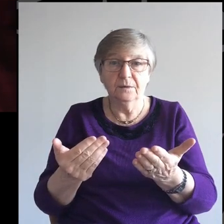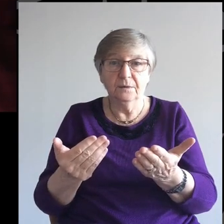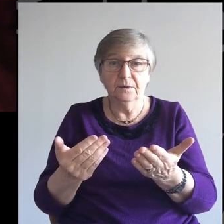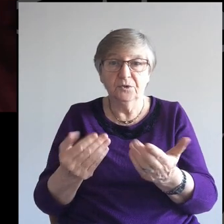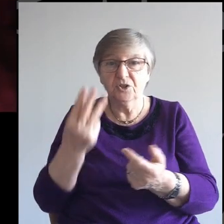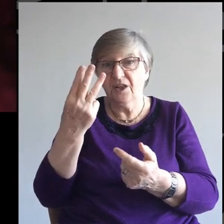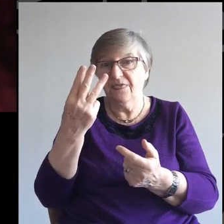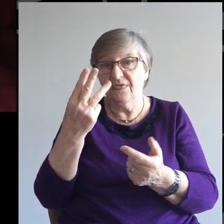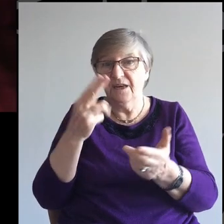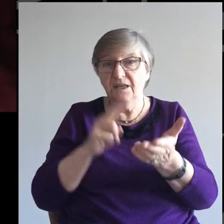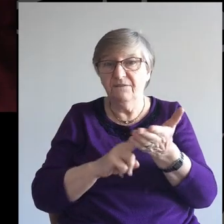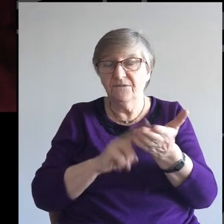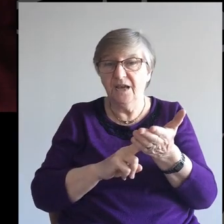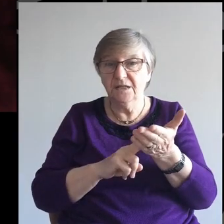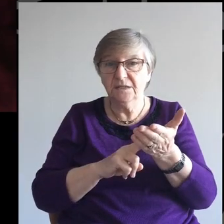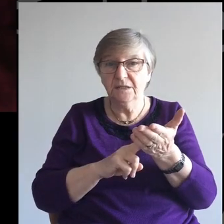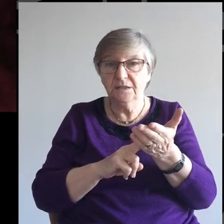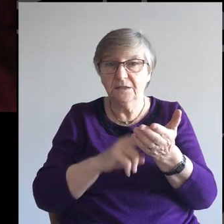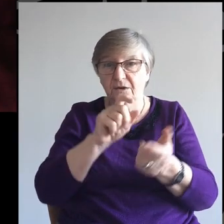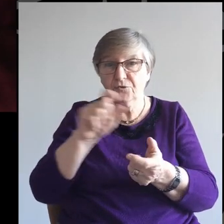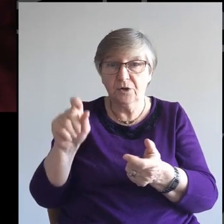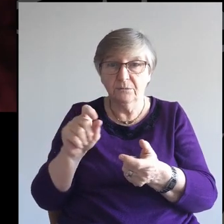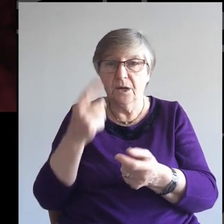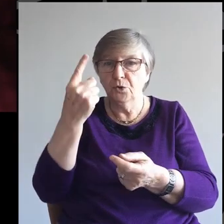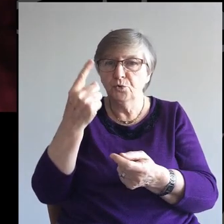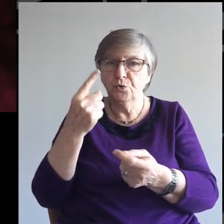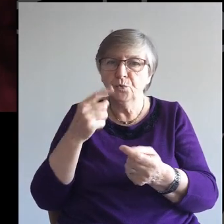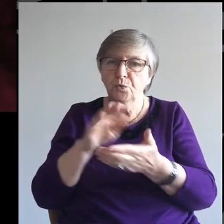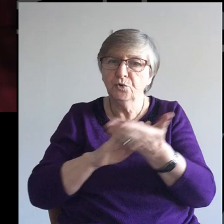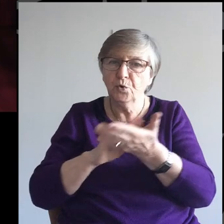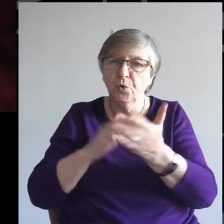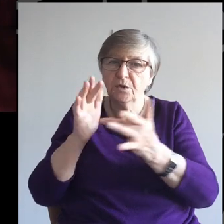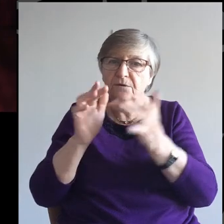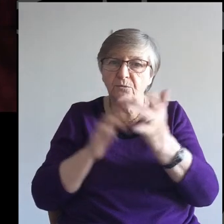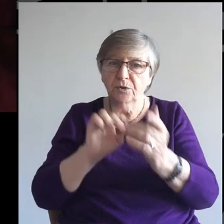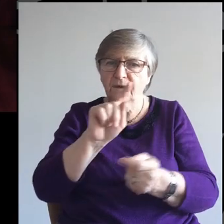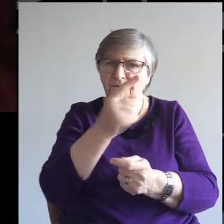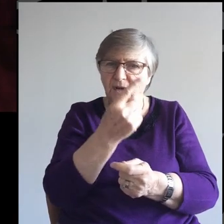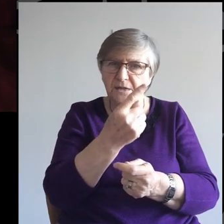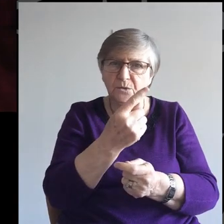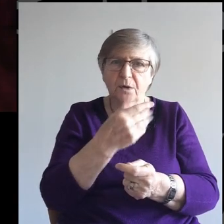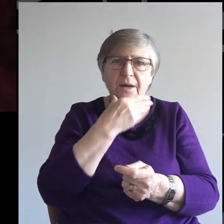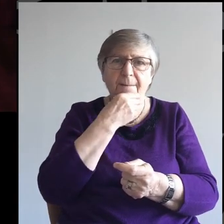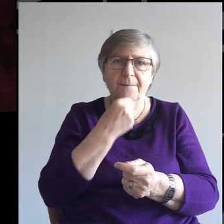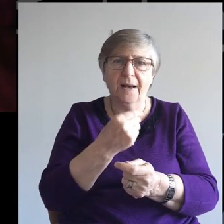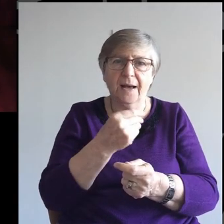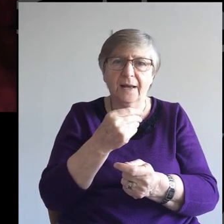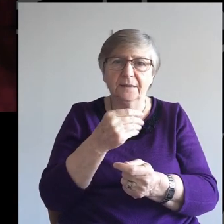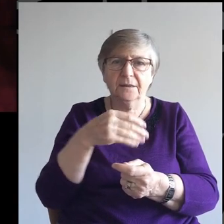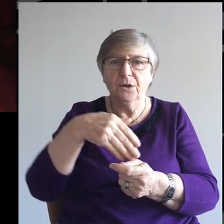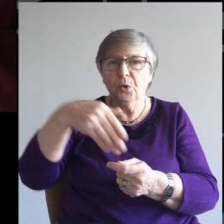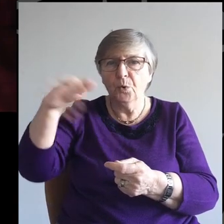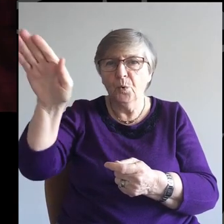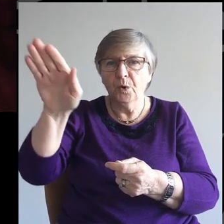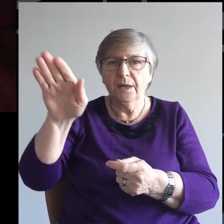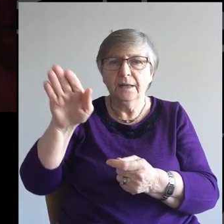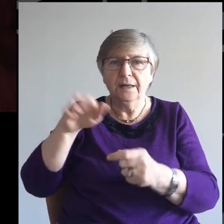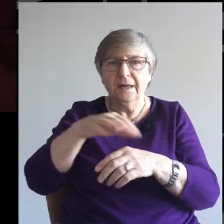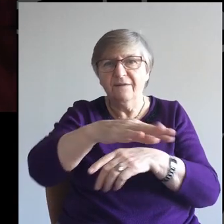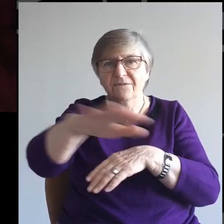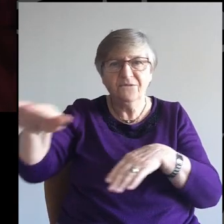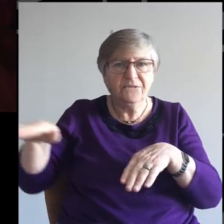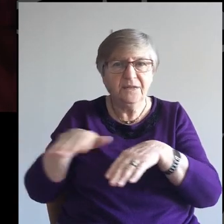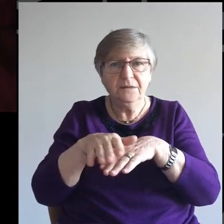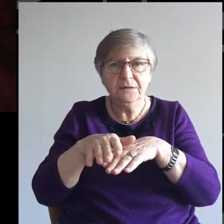Just three verses of Scripture, but two parables of Jesus. In the first of them, there's a man who's going across a field and he